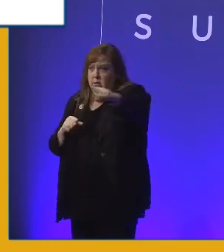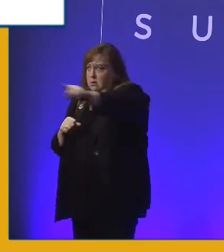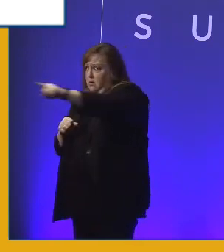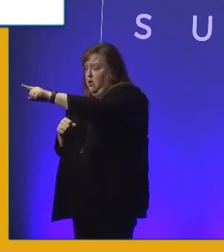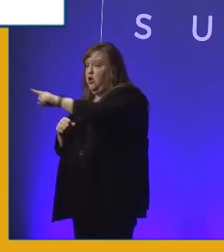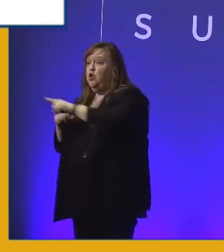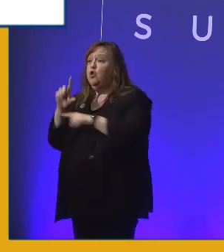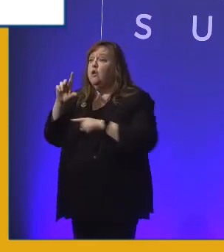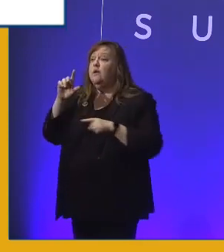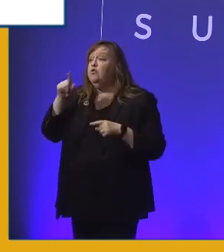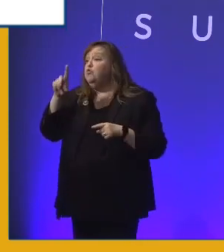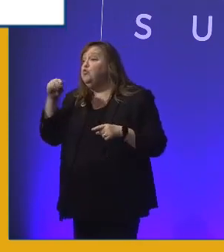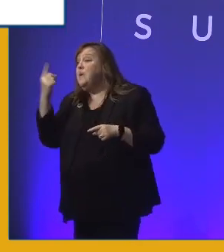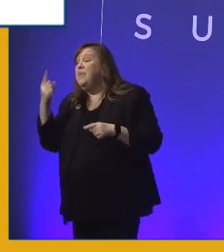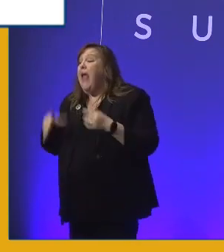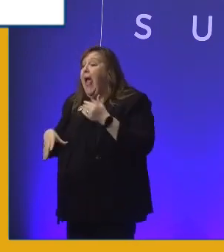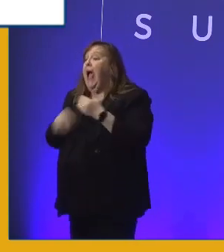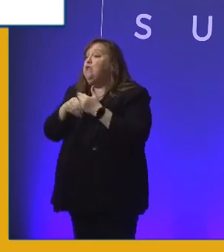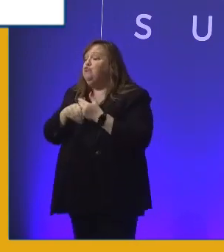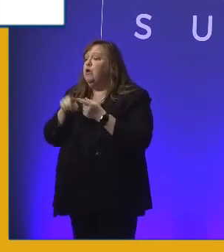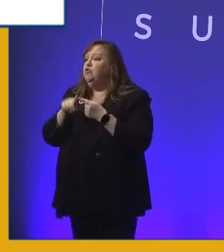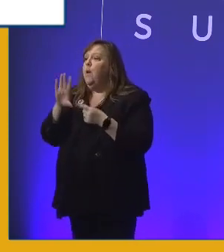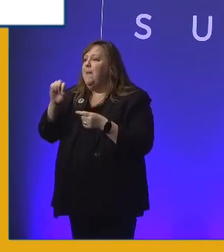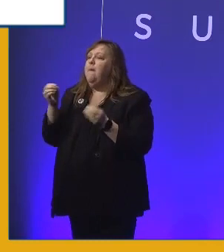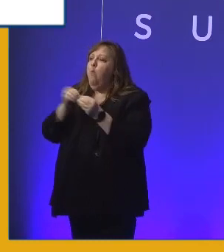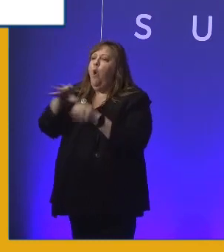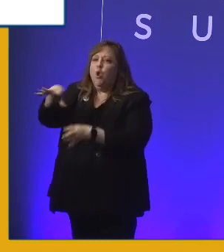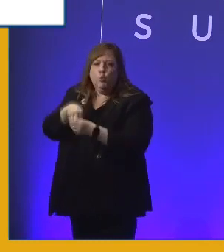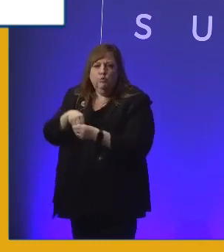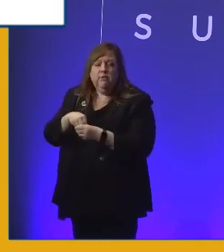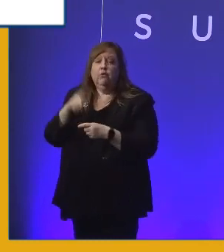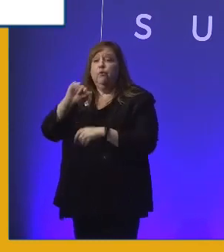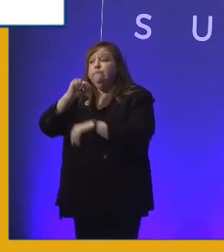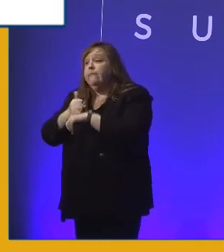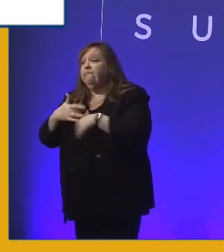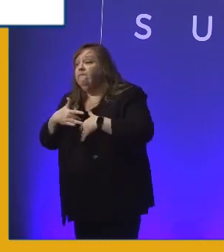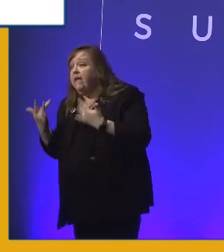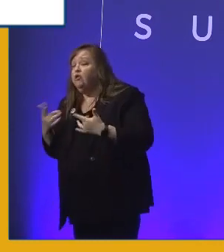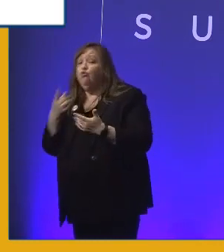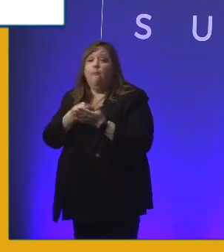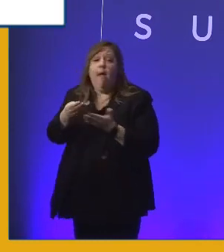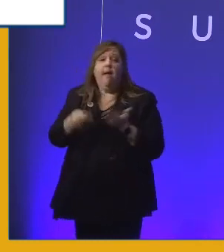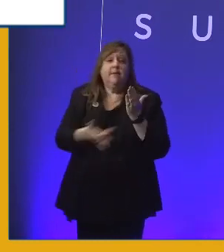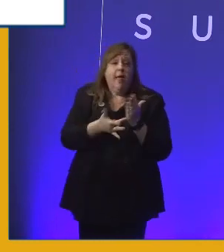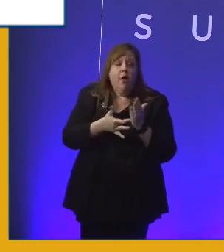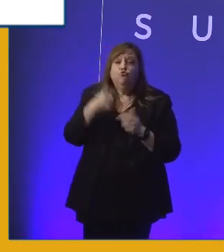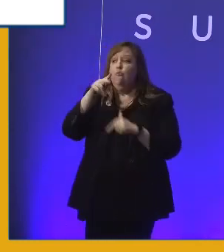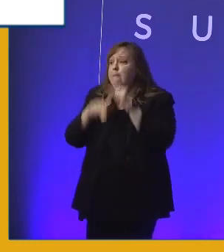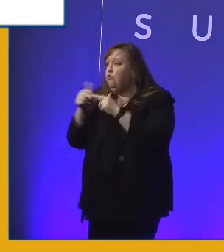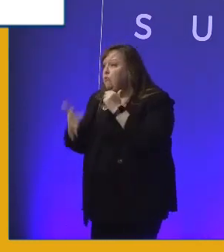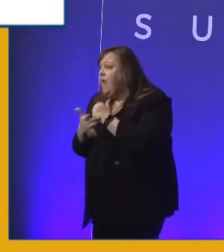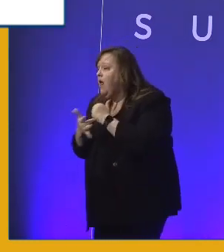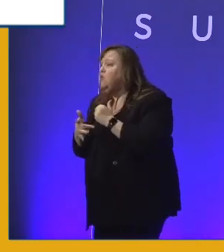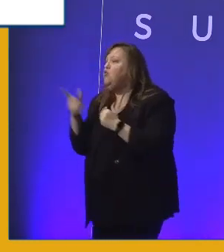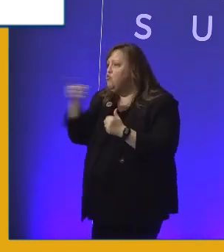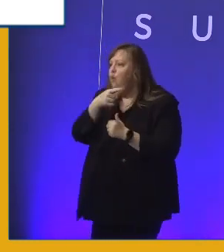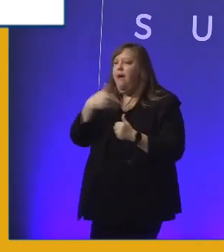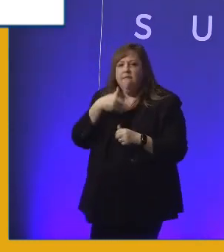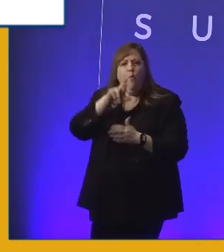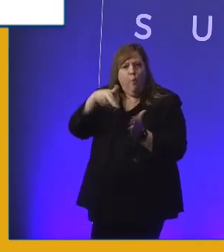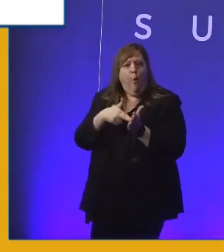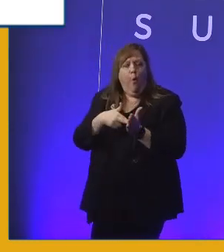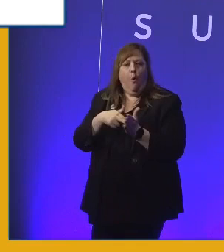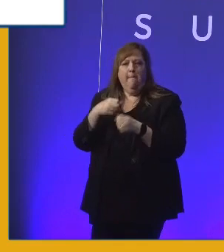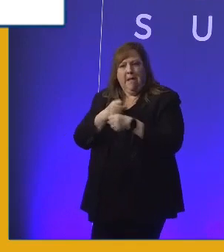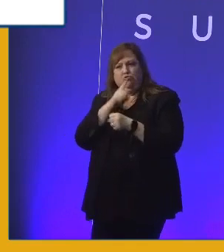something extra to be more inclusive. Whether you're putting an event on or buying a piece of technology or building a piece of technology, you have a role to play.